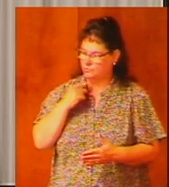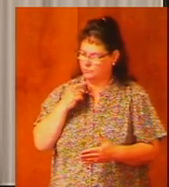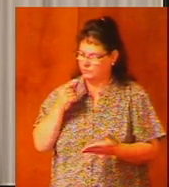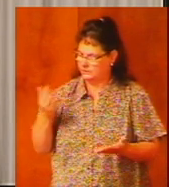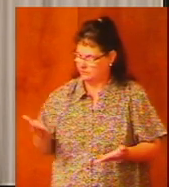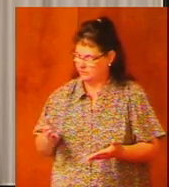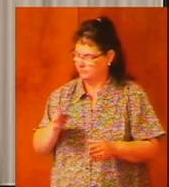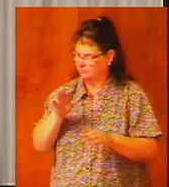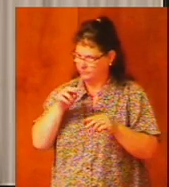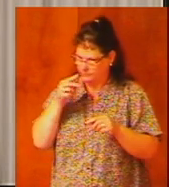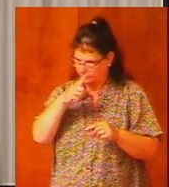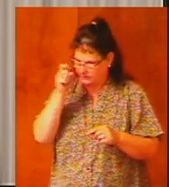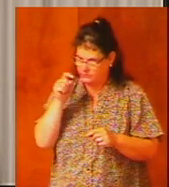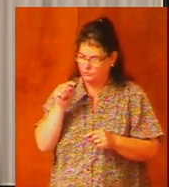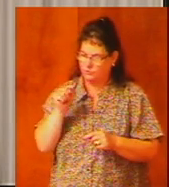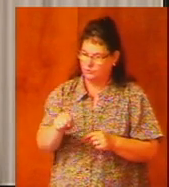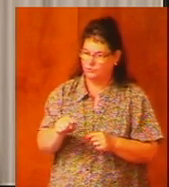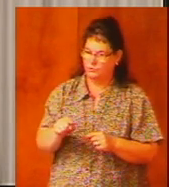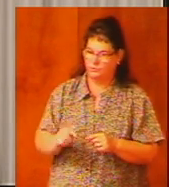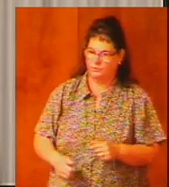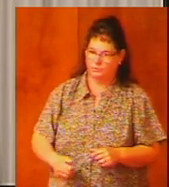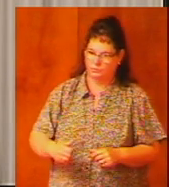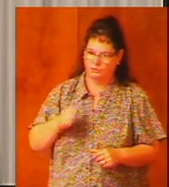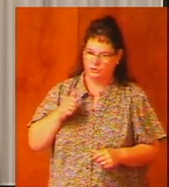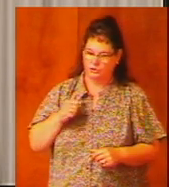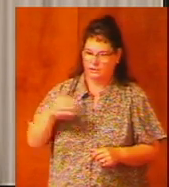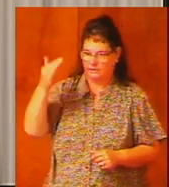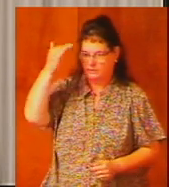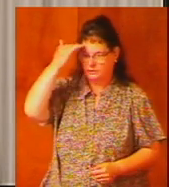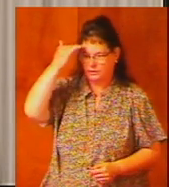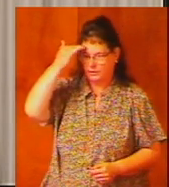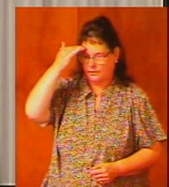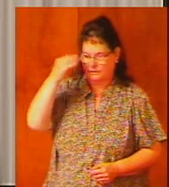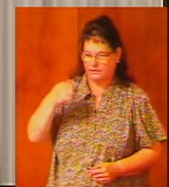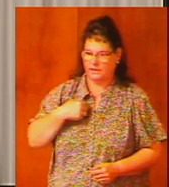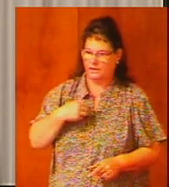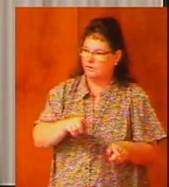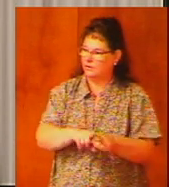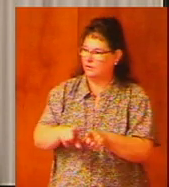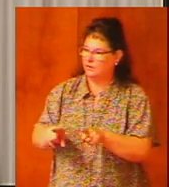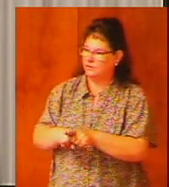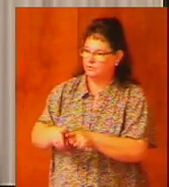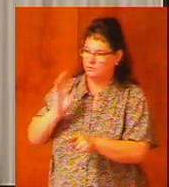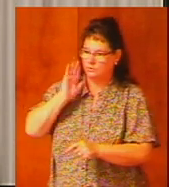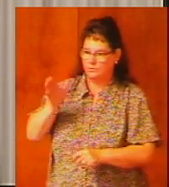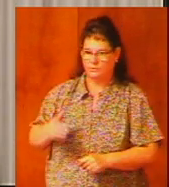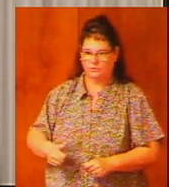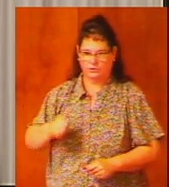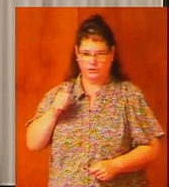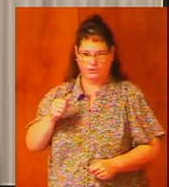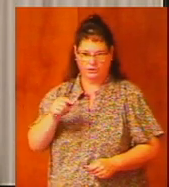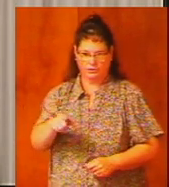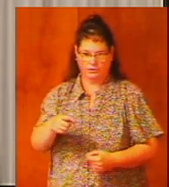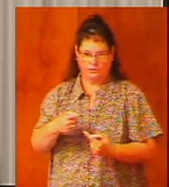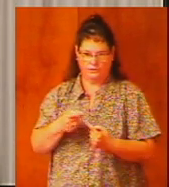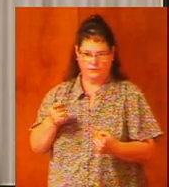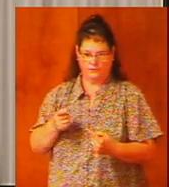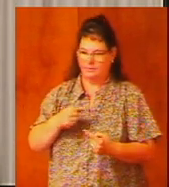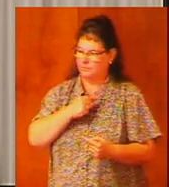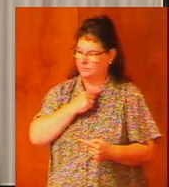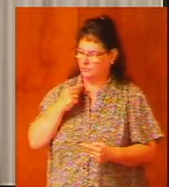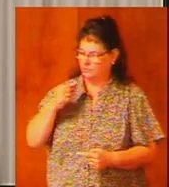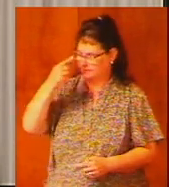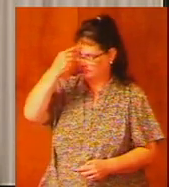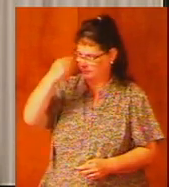here because you have rejected knowledge I also will reject you from being priest for